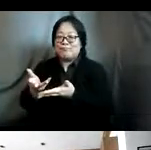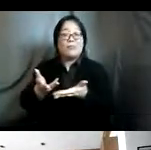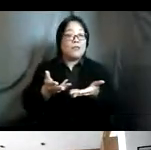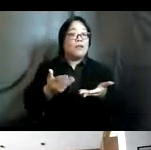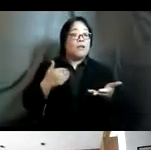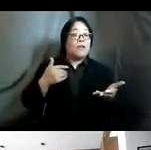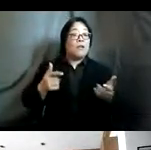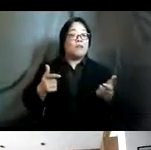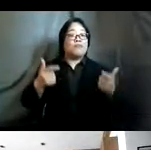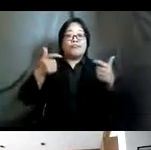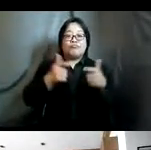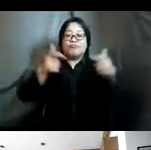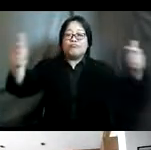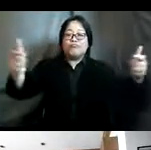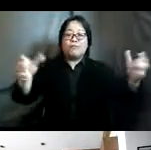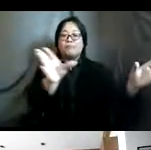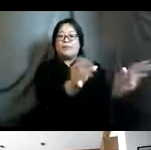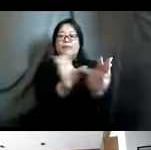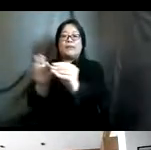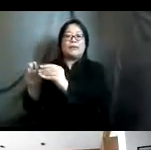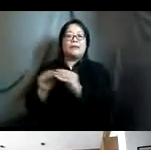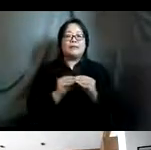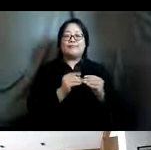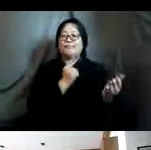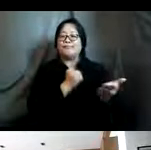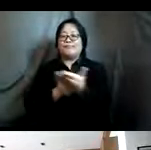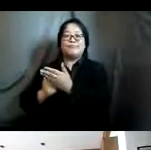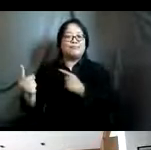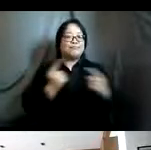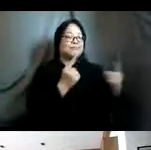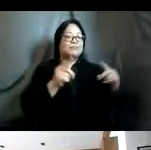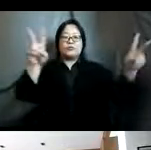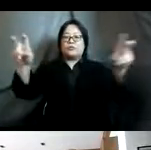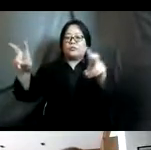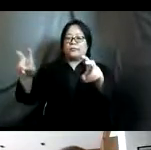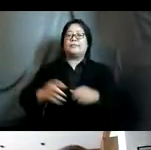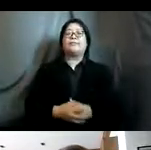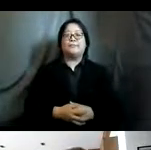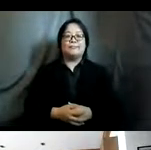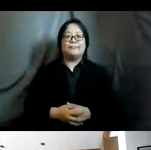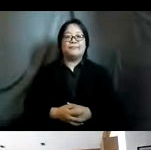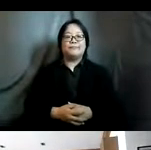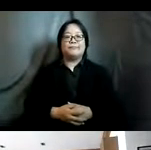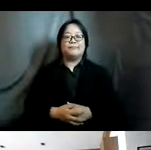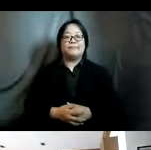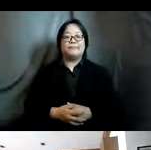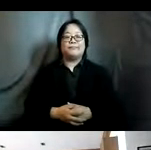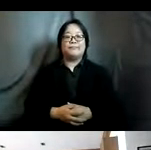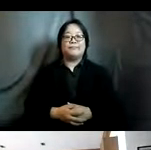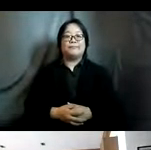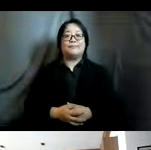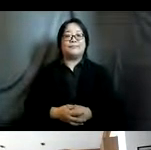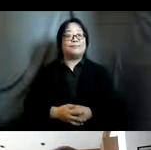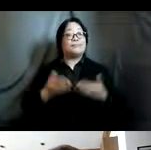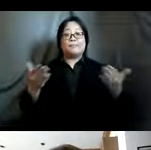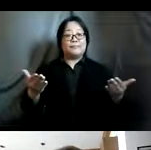meetings to discuss topics moving forward in terms of follow-up actions so what can commitment